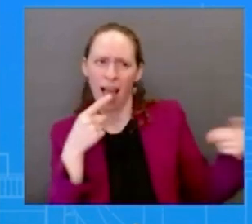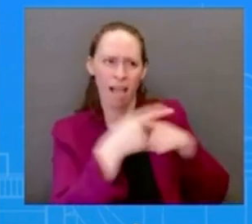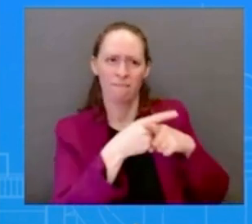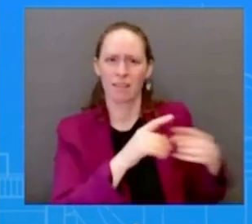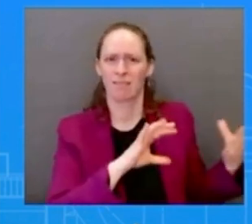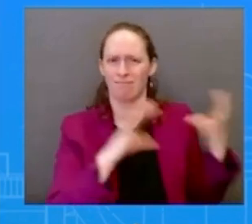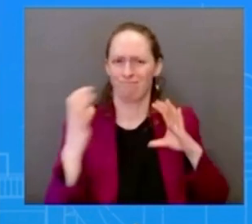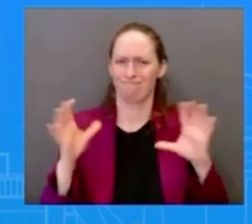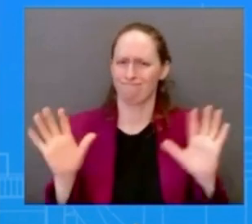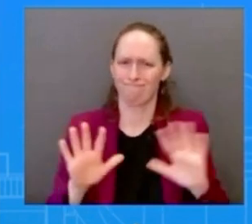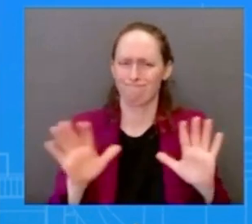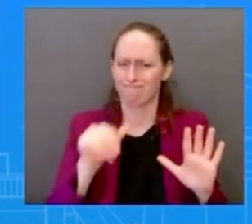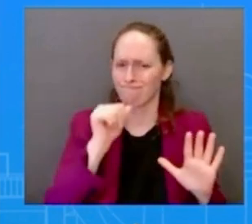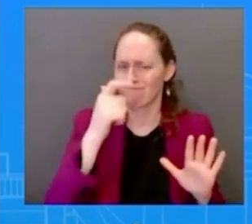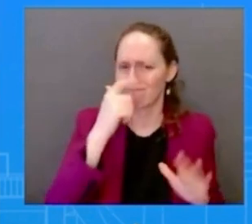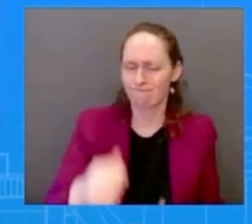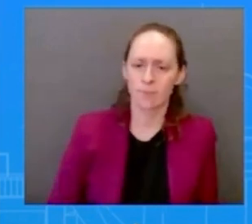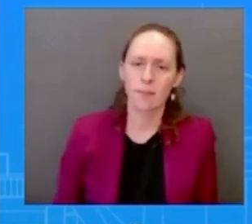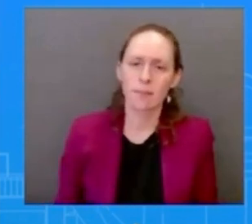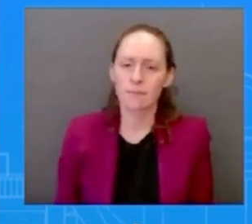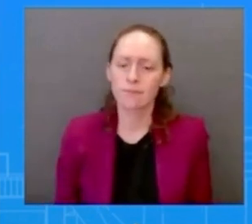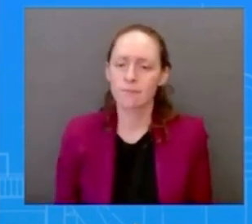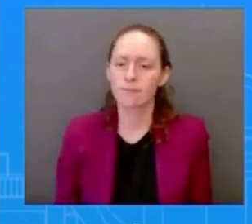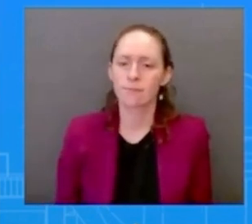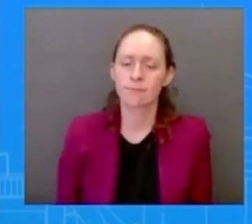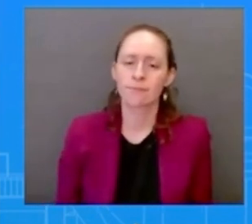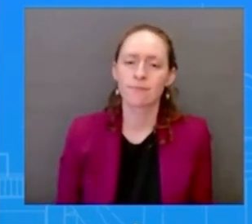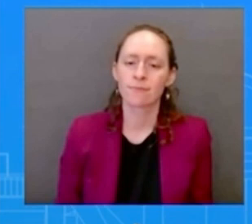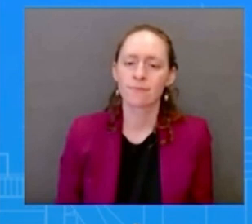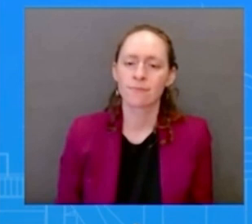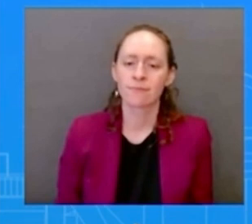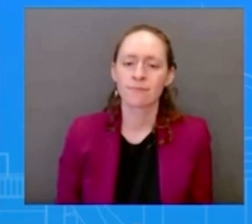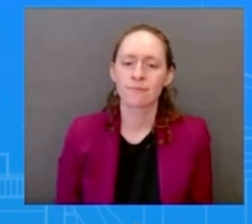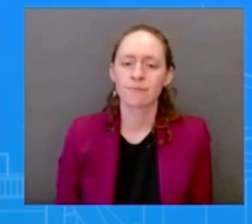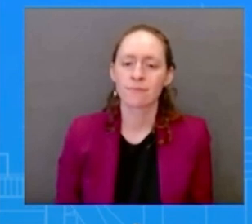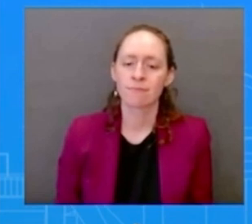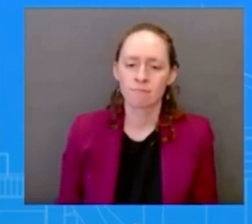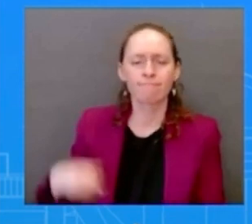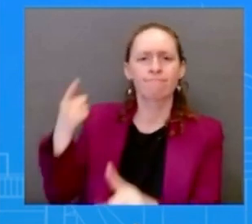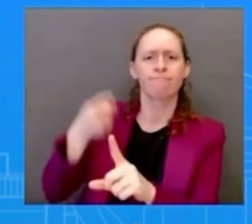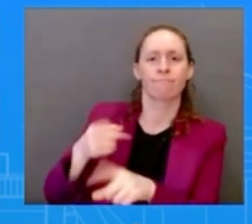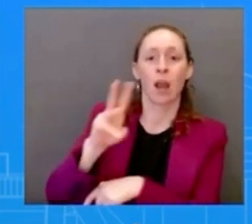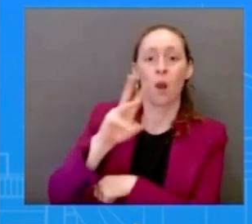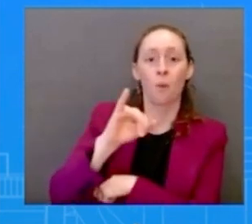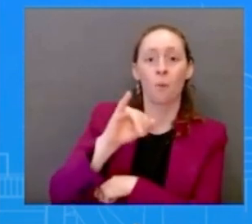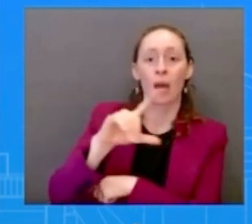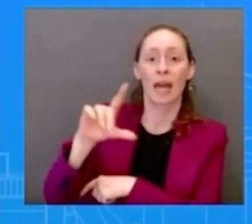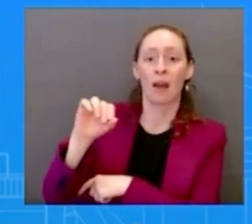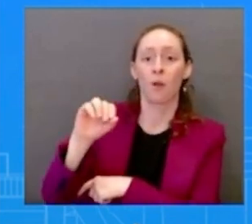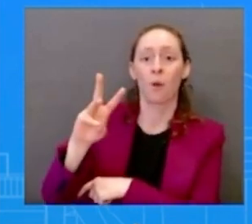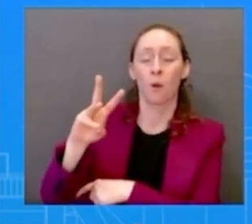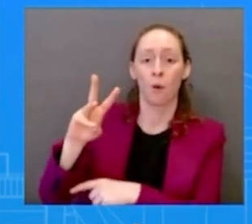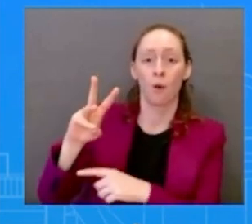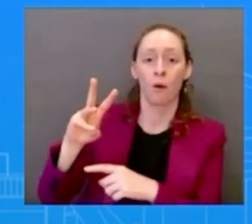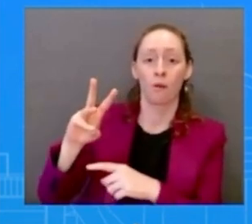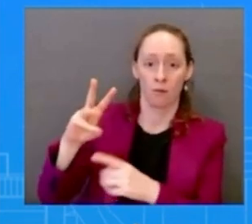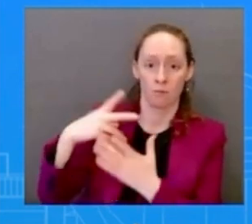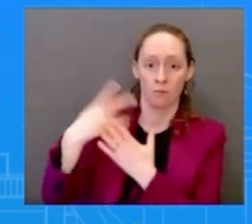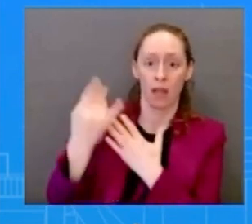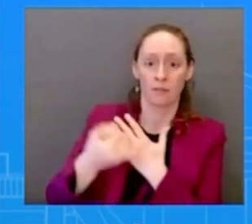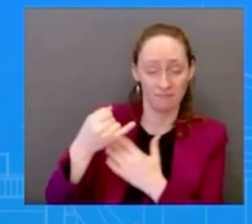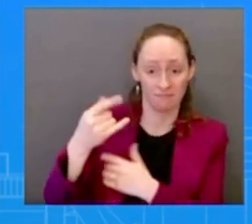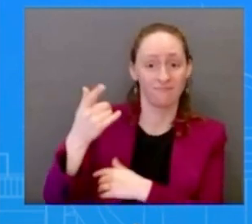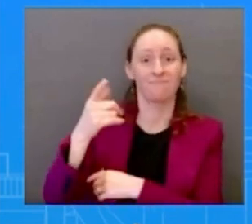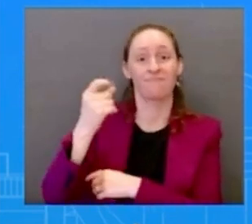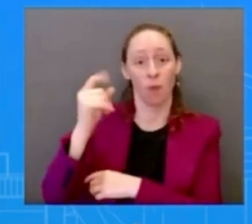on the willow project in addition to the environmental groups there are a lot of young voters who are criticizing um the president green lighting um